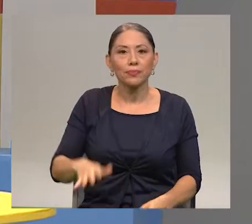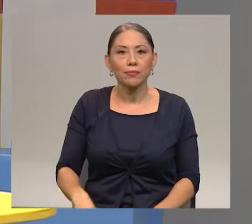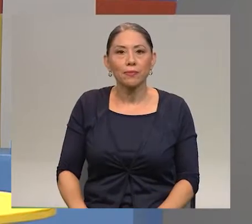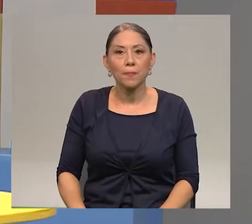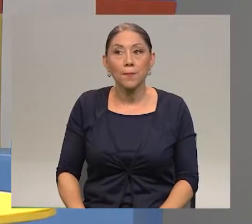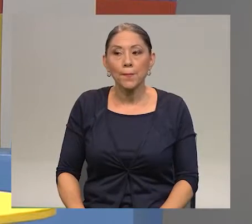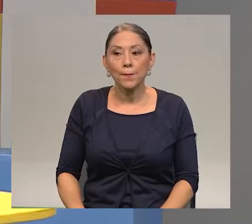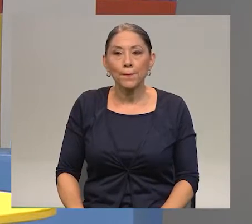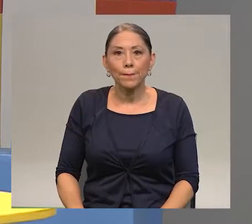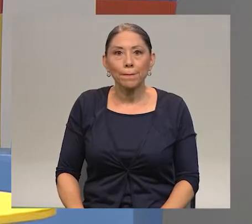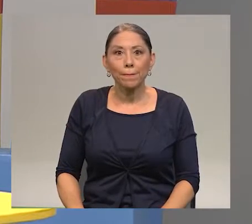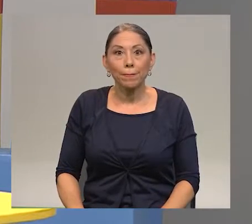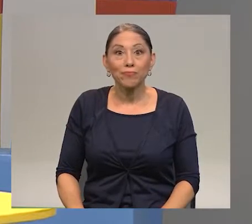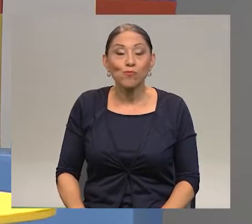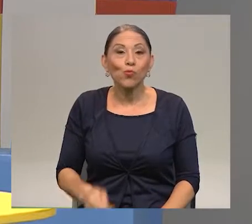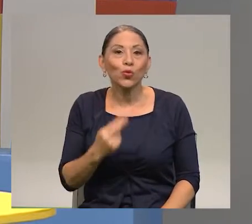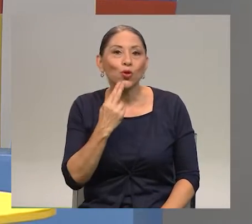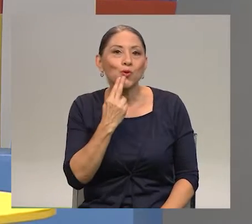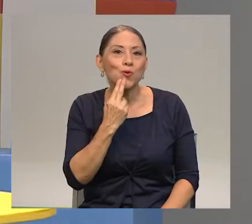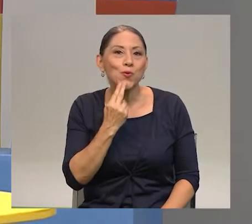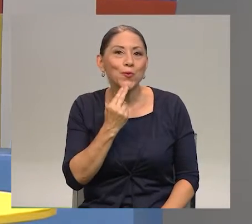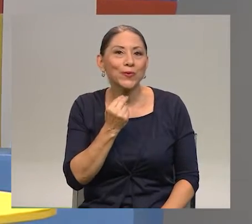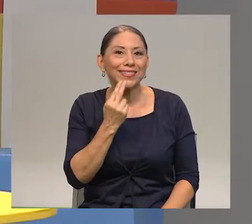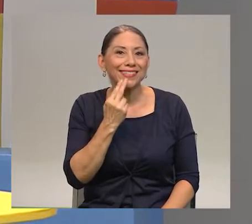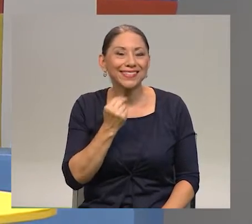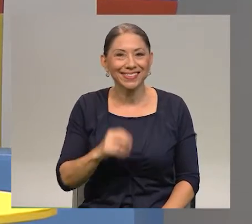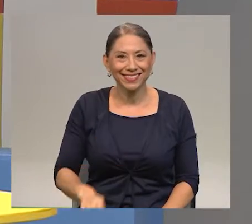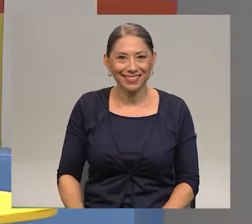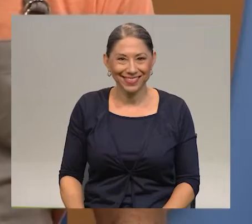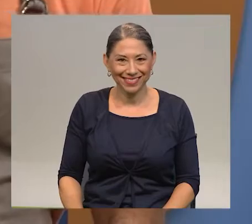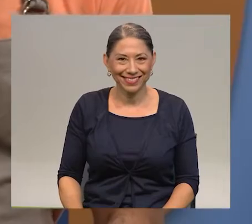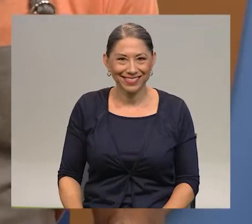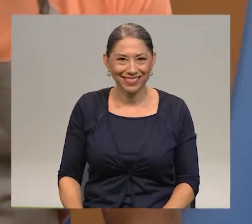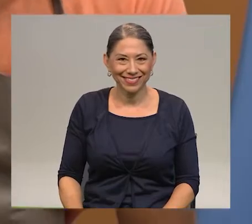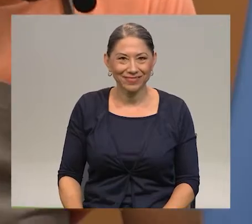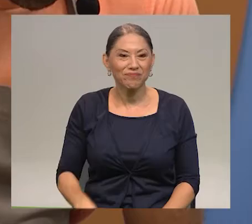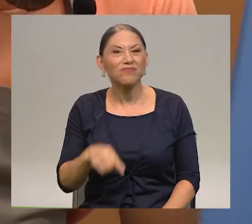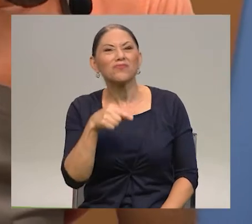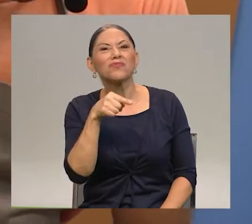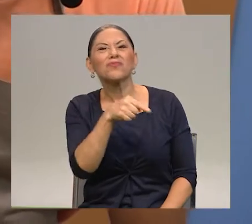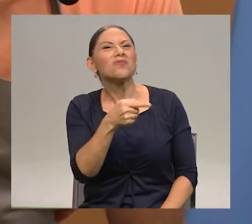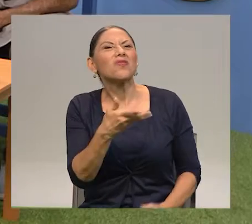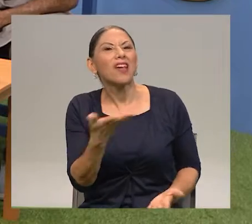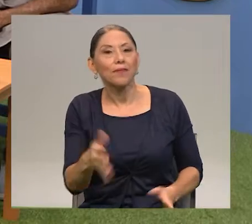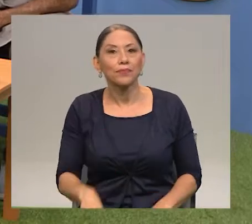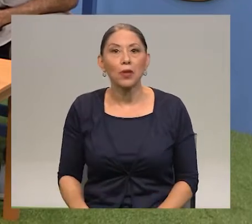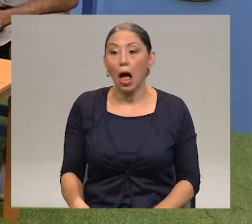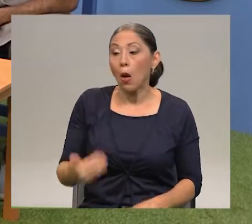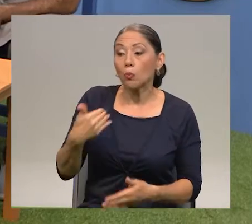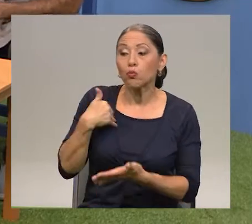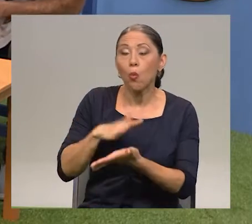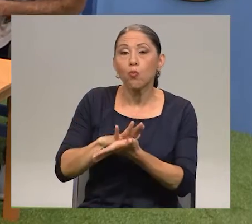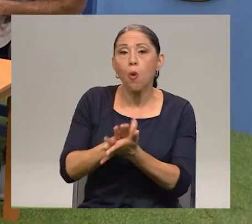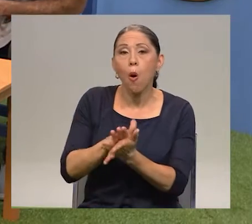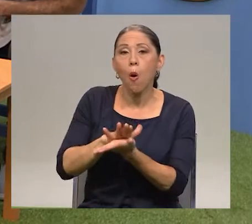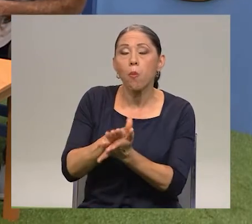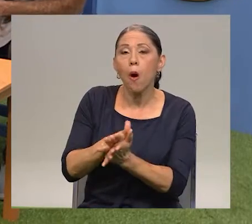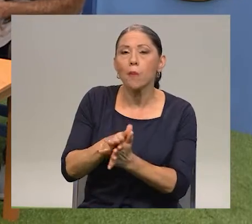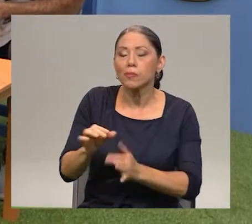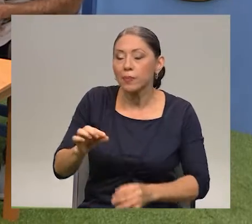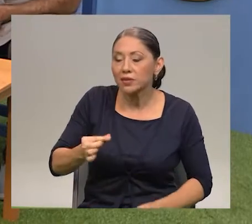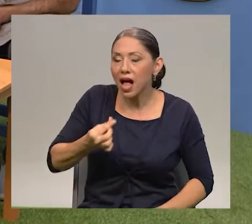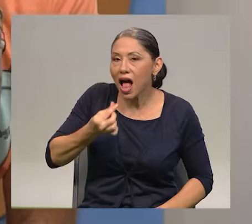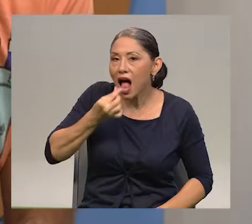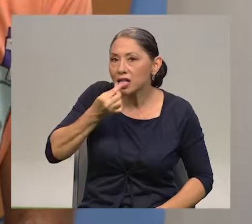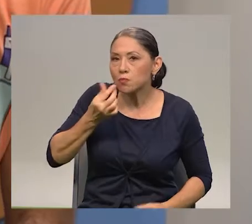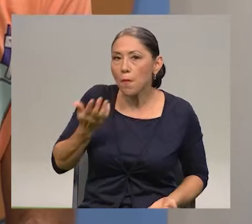Mmm. This is sweet. Okay, yes. How about you? What do you have? I have some cheese. I'll try it. Okay.